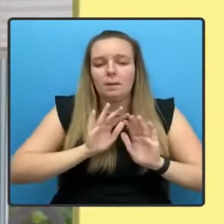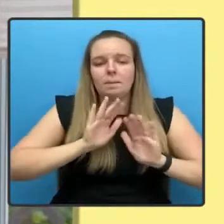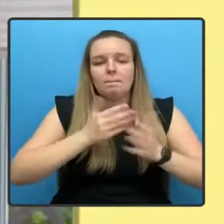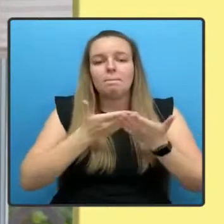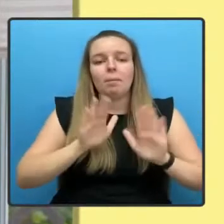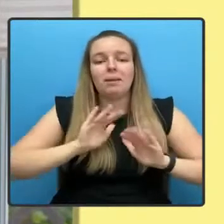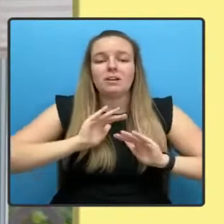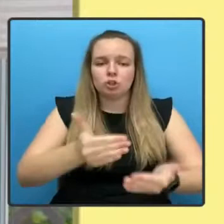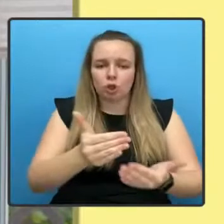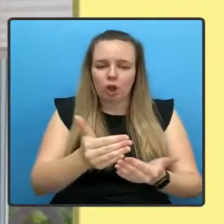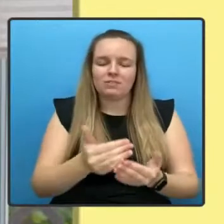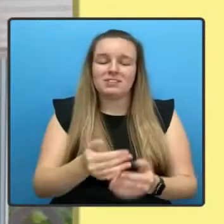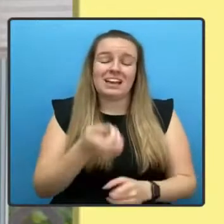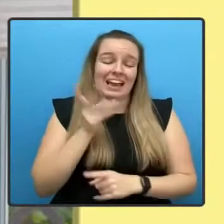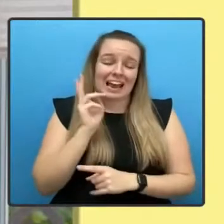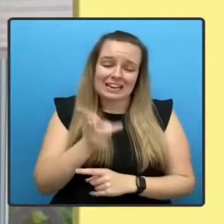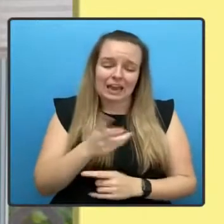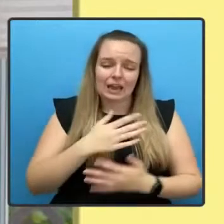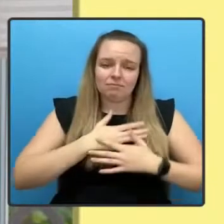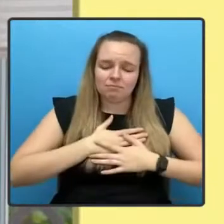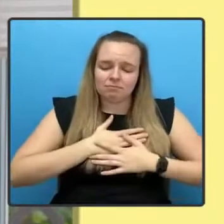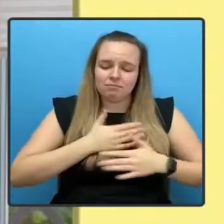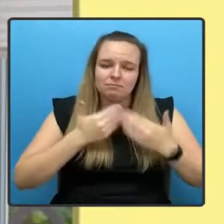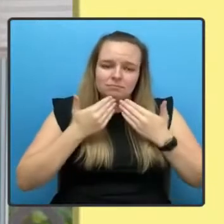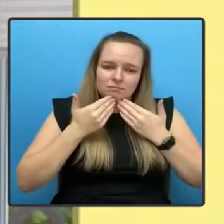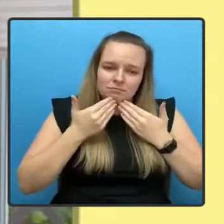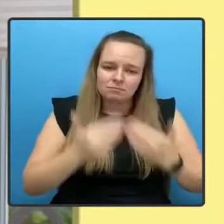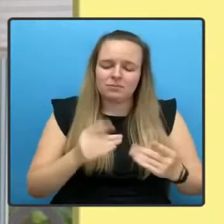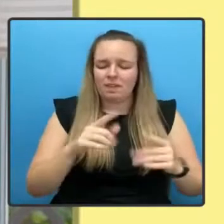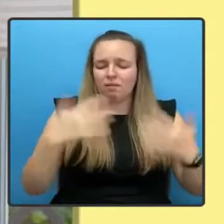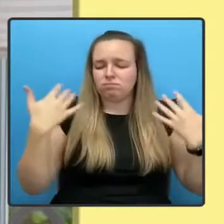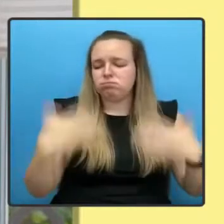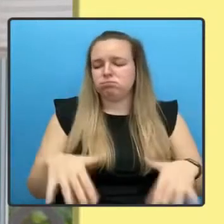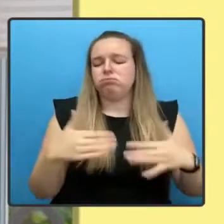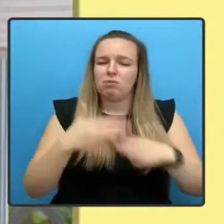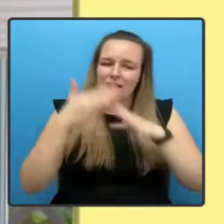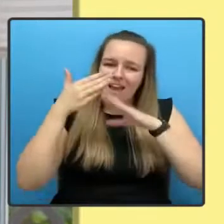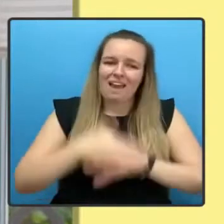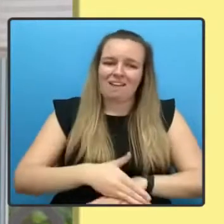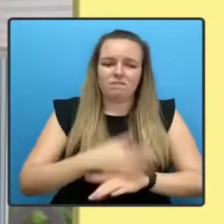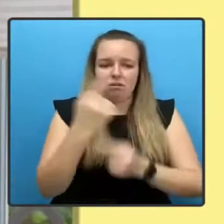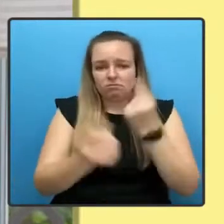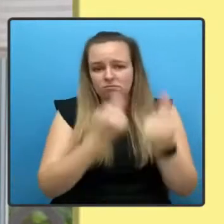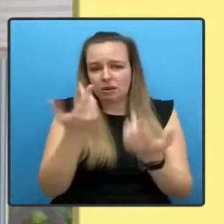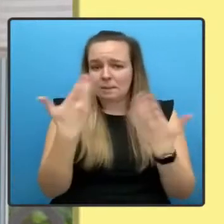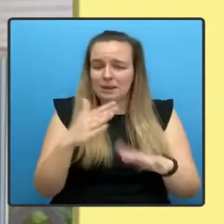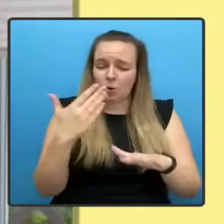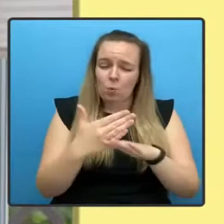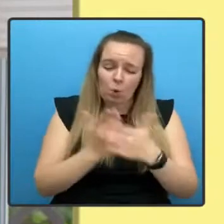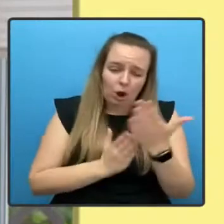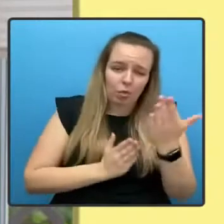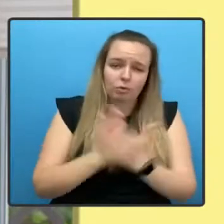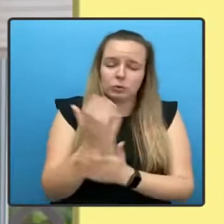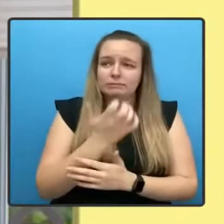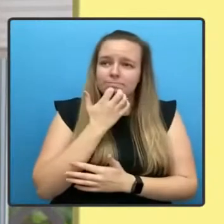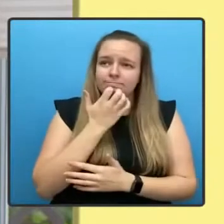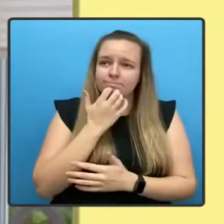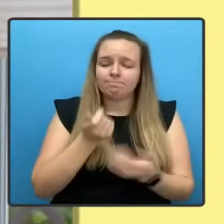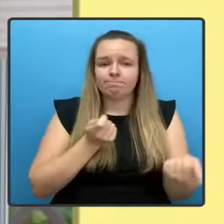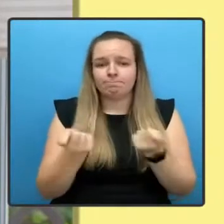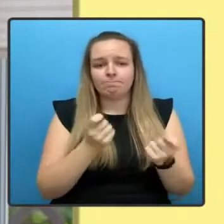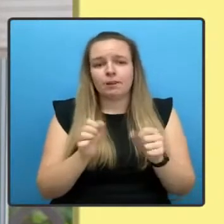to the incredible efforts of all those who have worked heroically to tackle the pandemic. That work